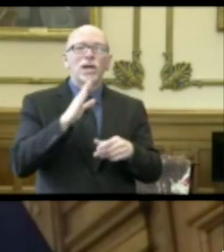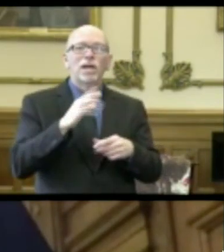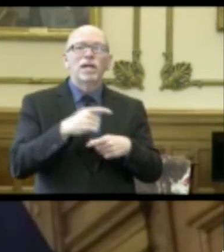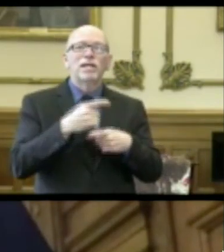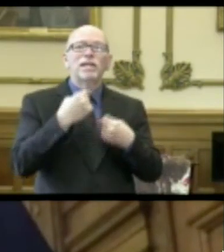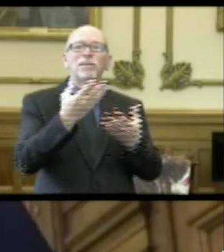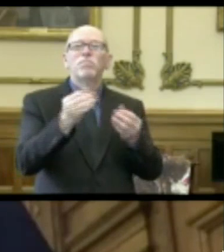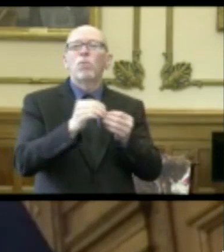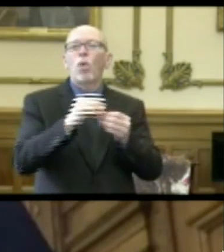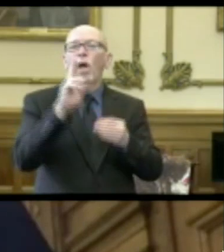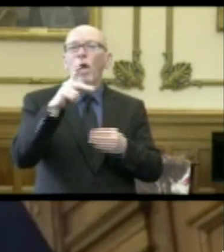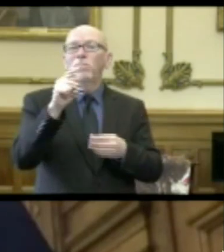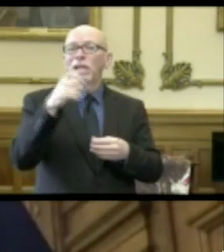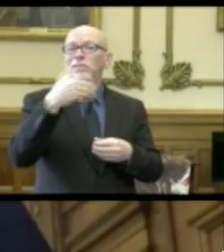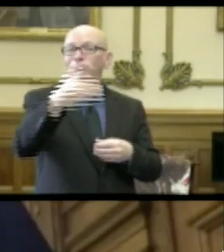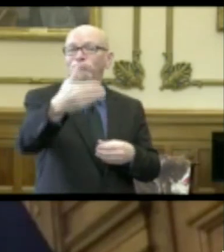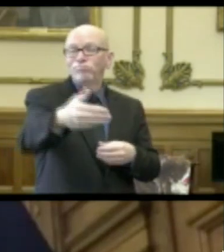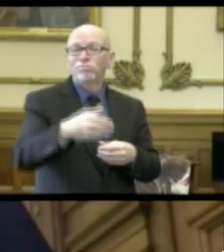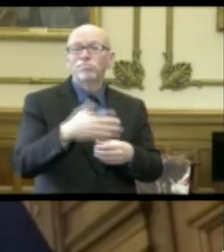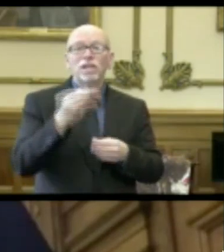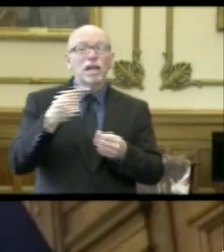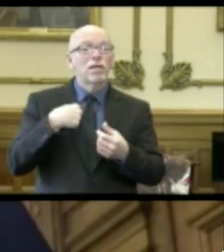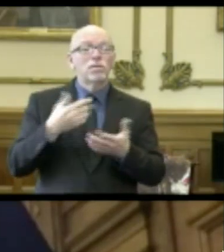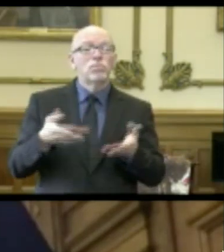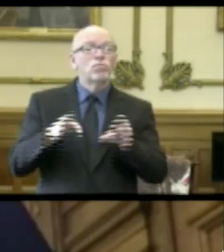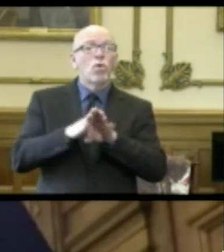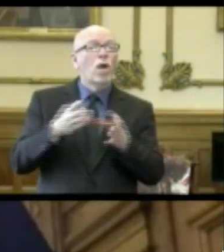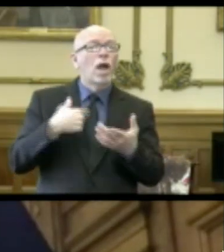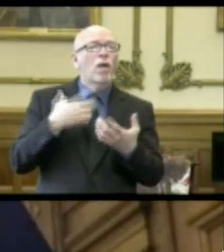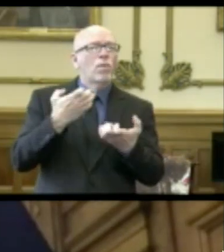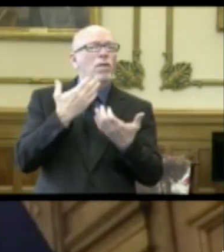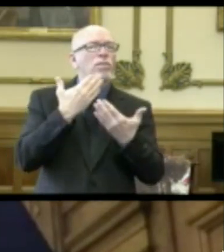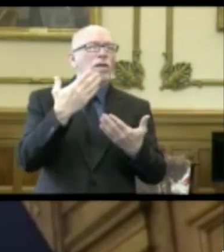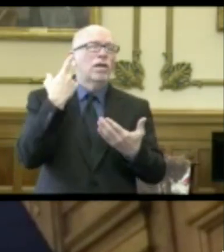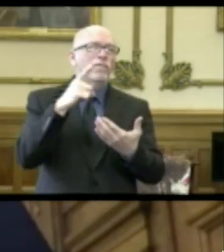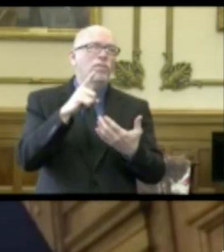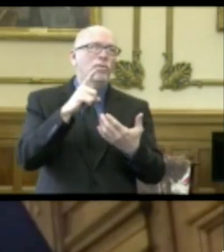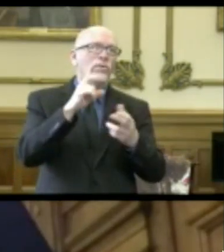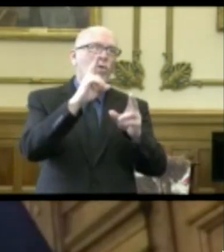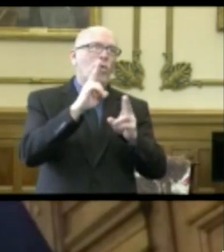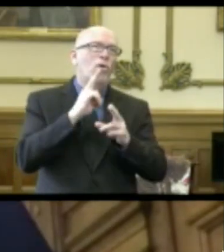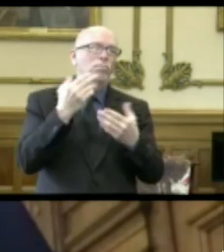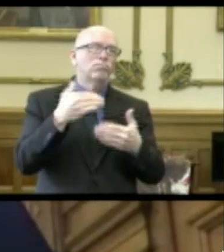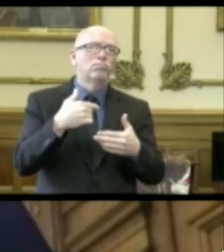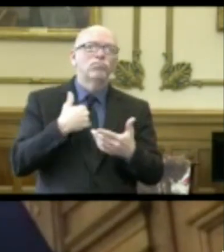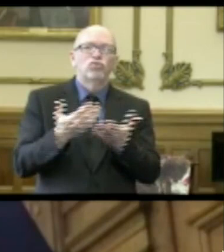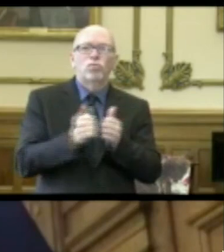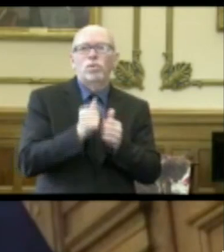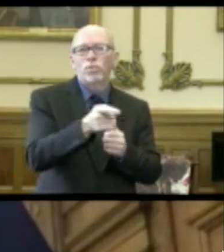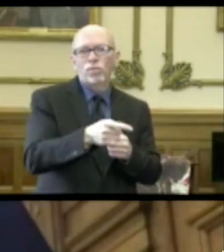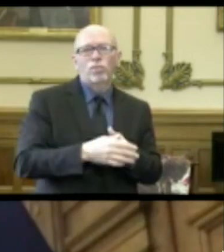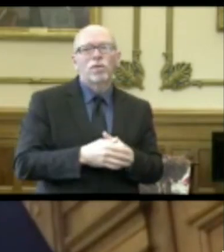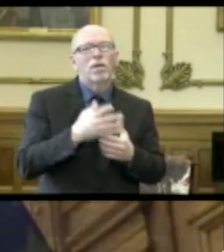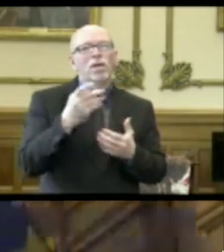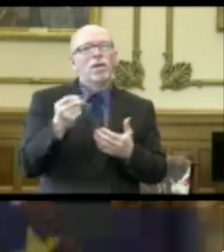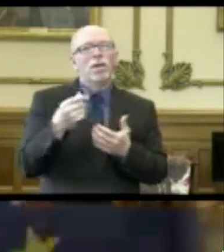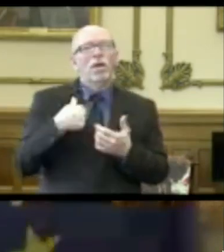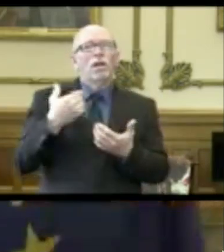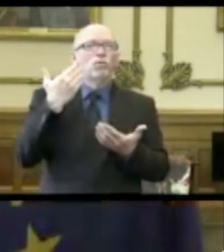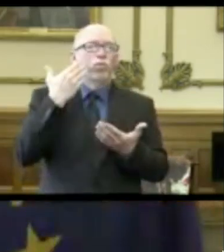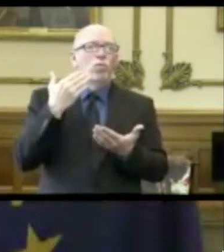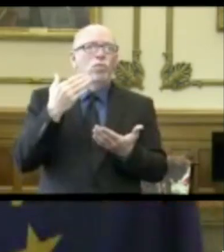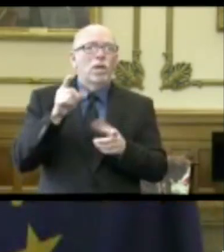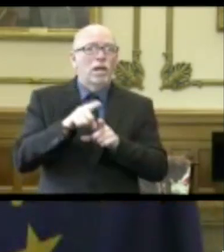updates in the future. And in closing, I want to thank you for the great honor of serving with you. And I know